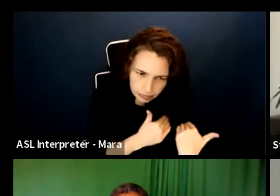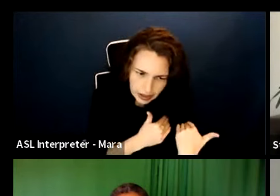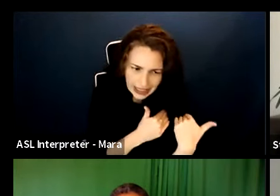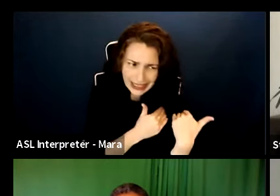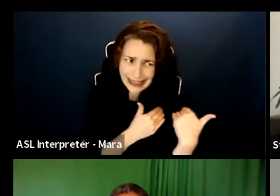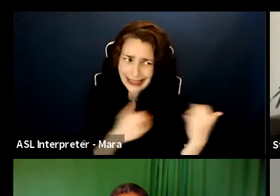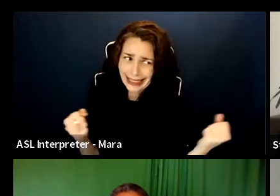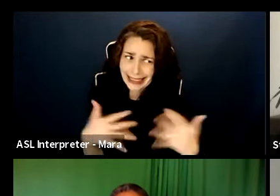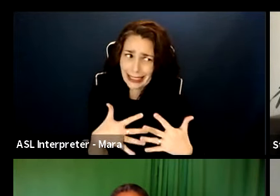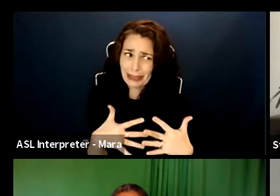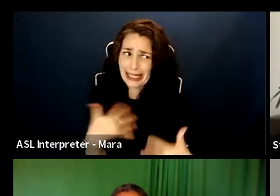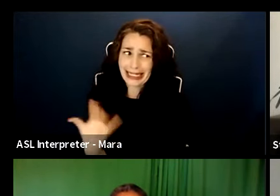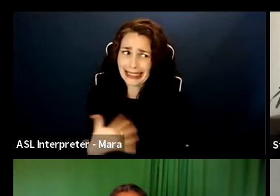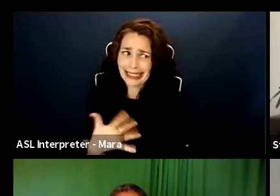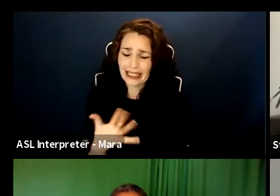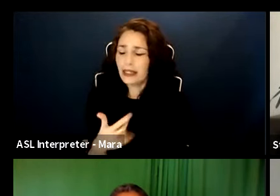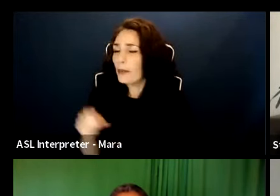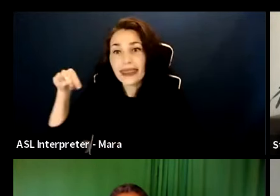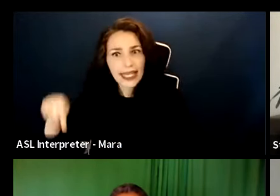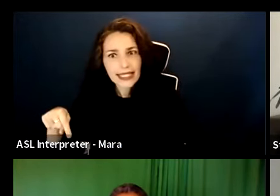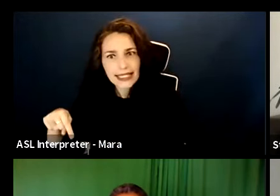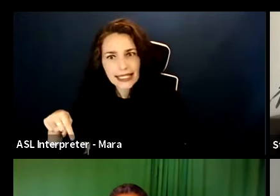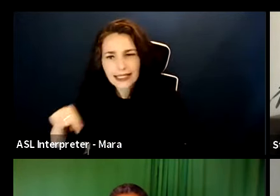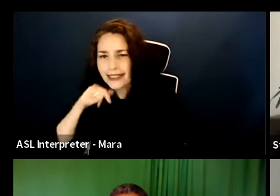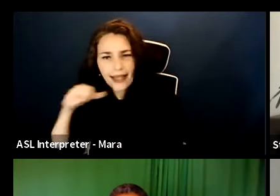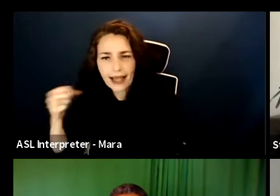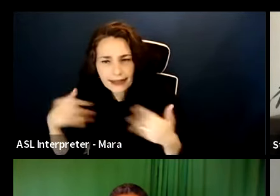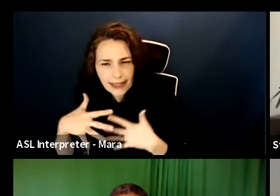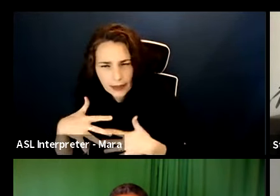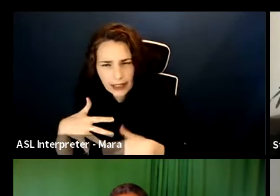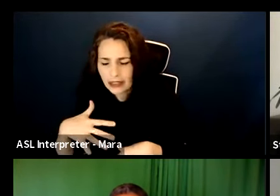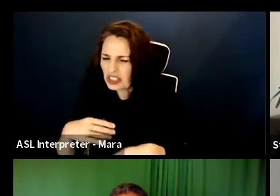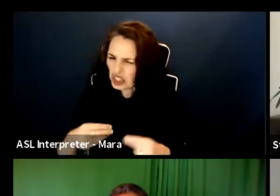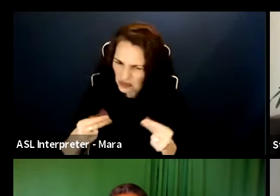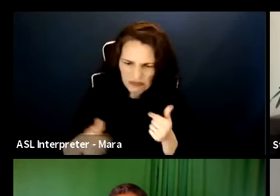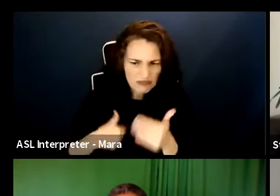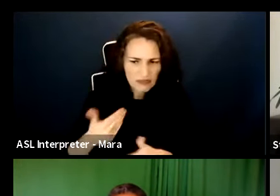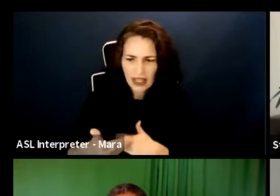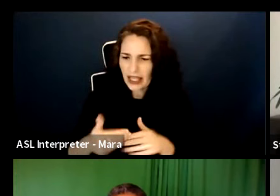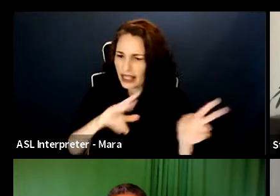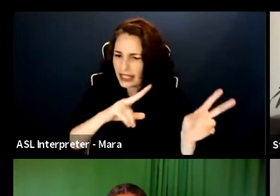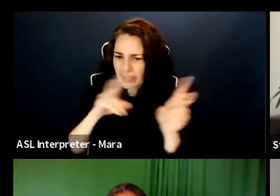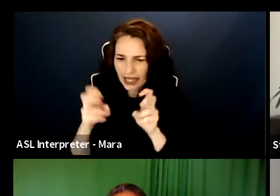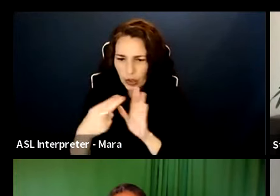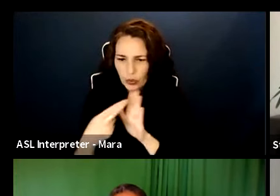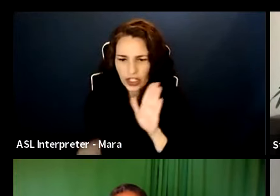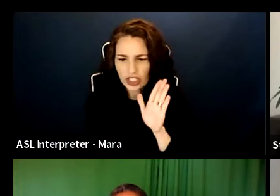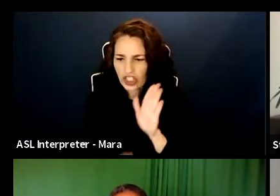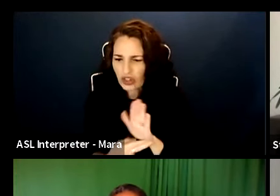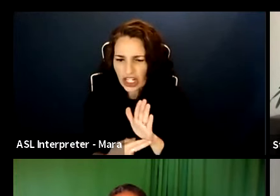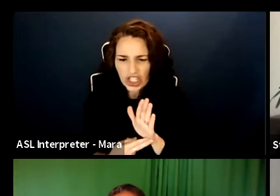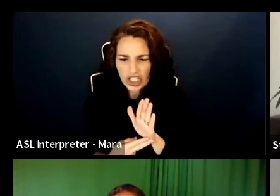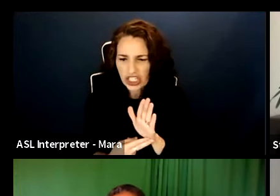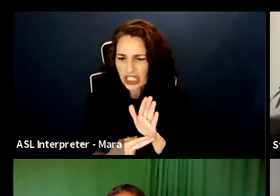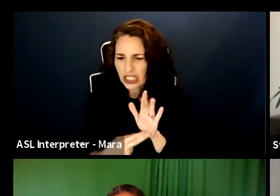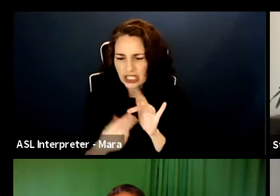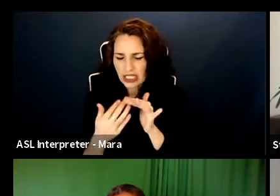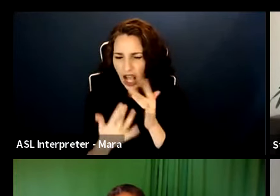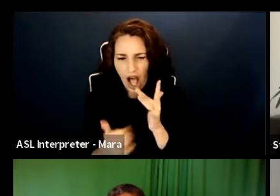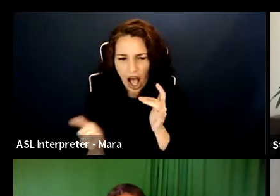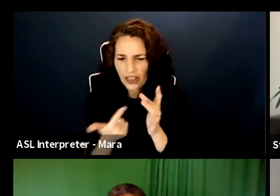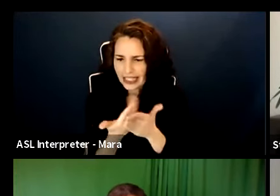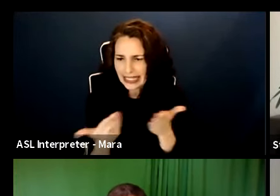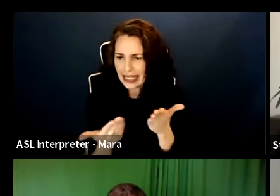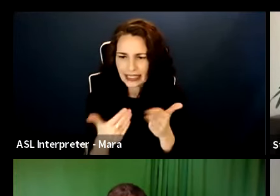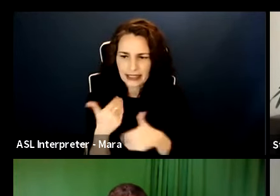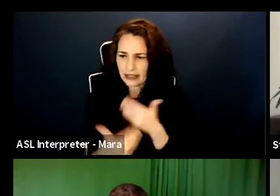You put it in. You go. You get your performers to, you know, read and agree. Um, but also, uh, it allows